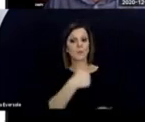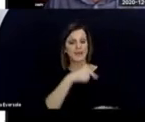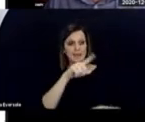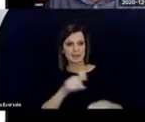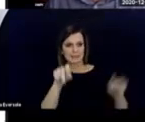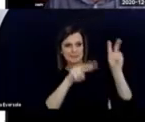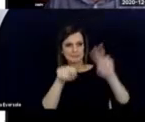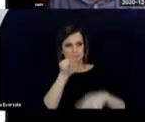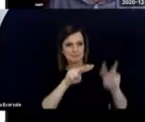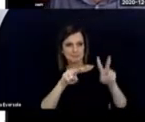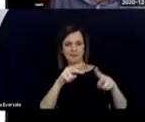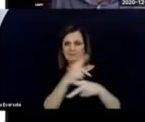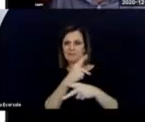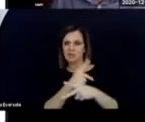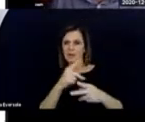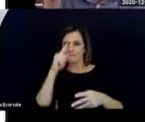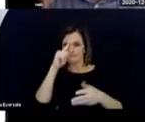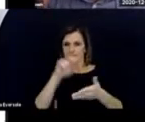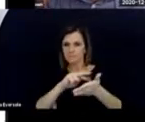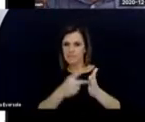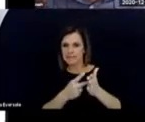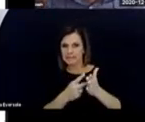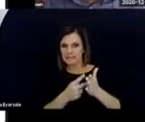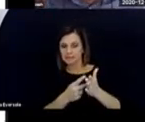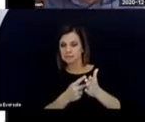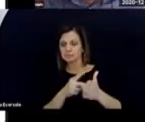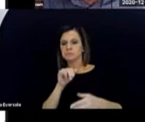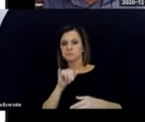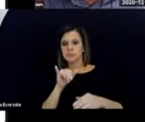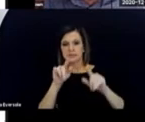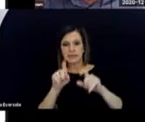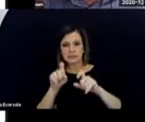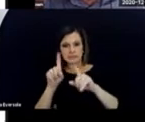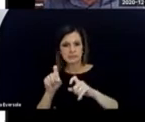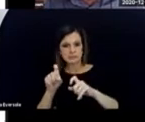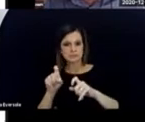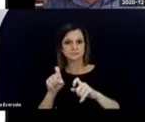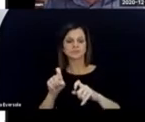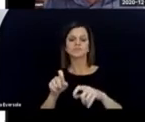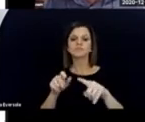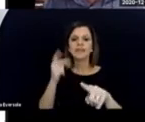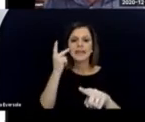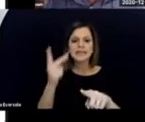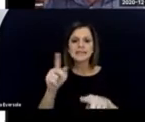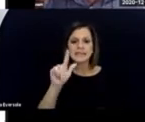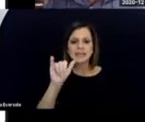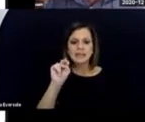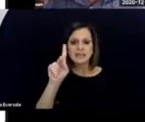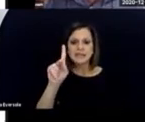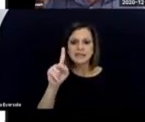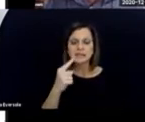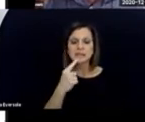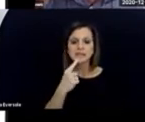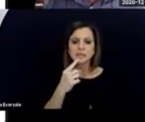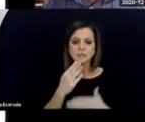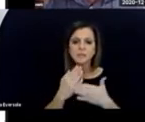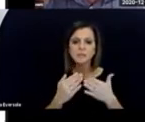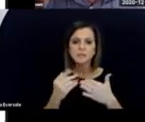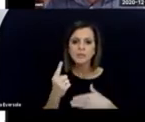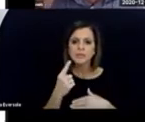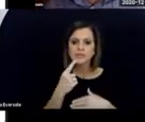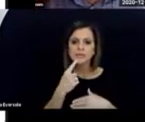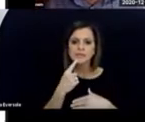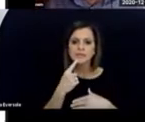test it and see what we think. And I see the link. Somebody says the